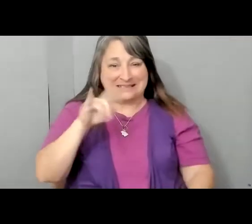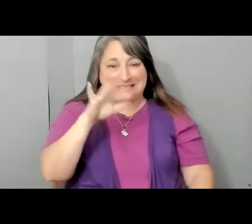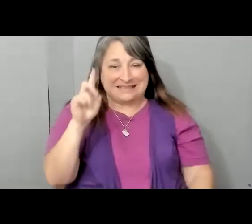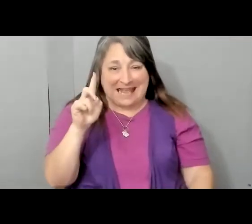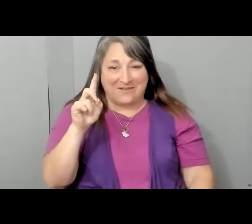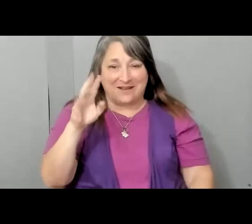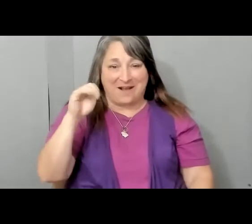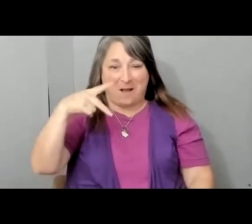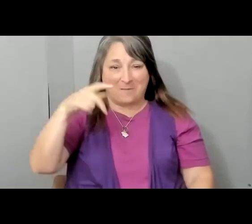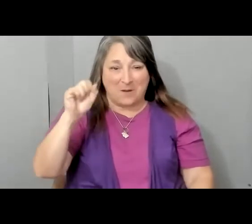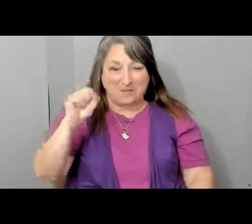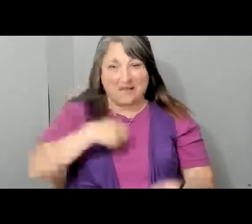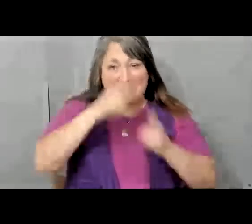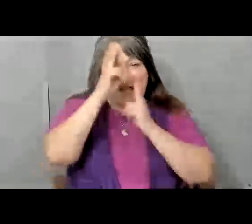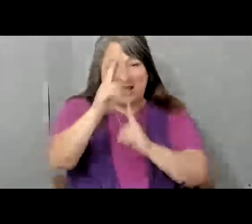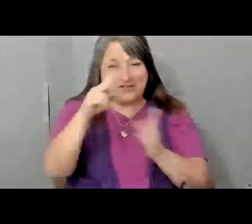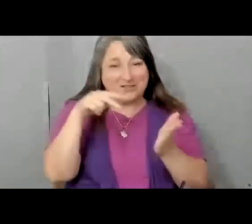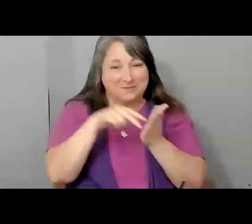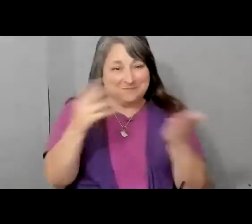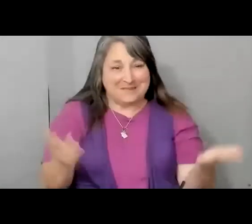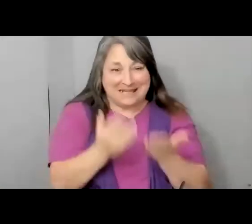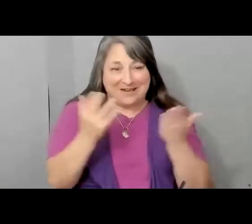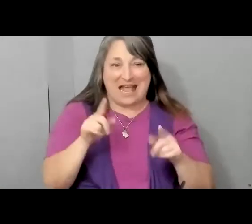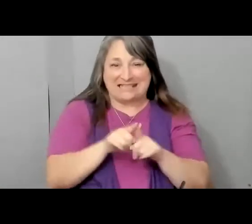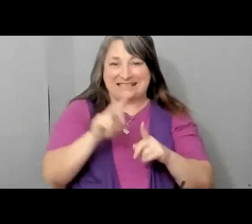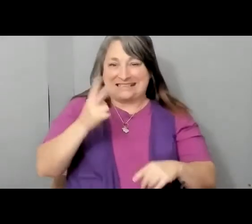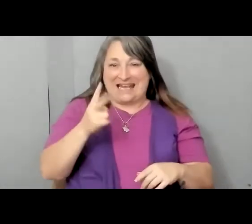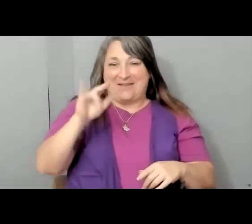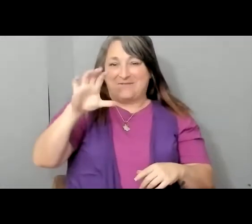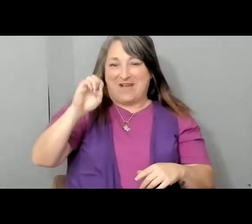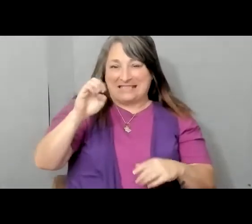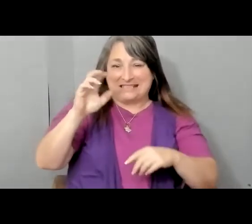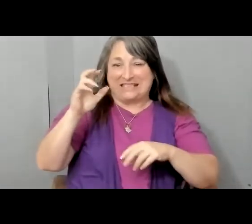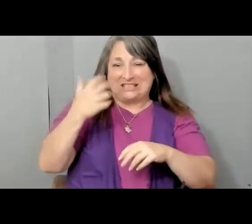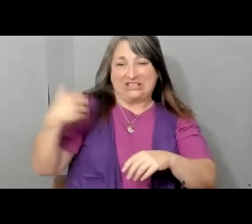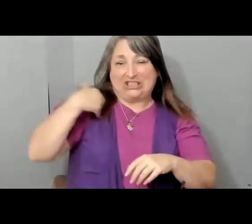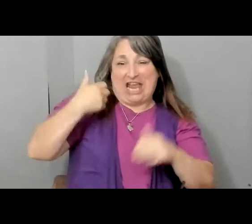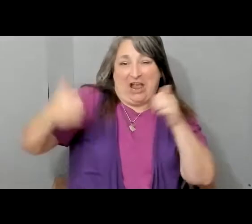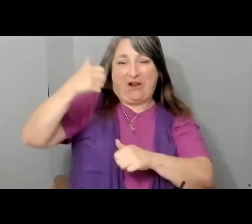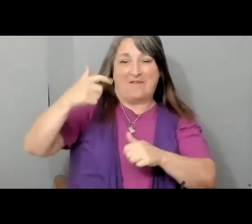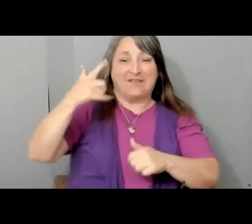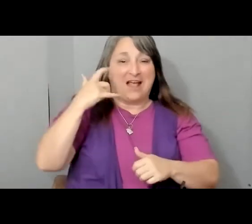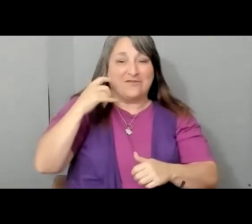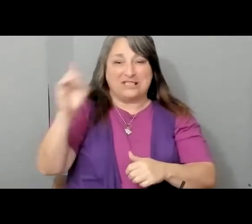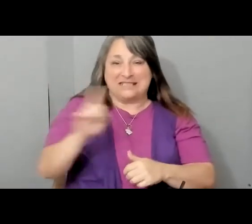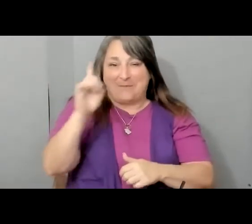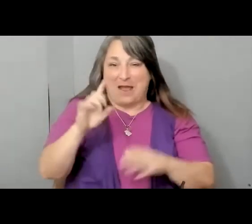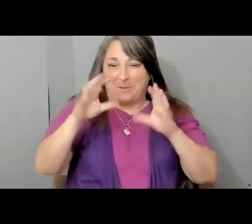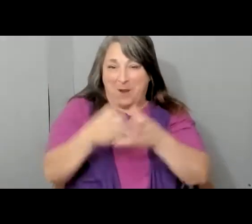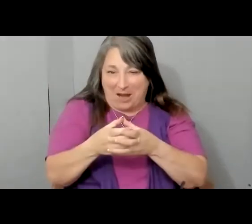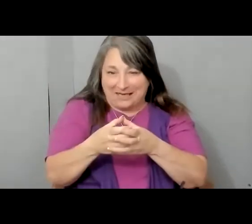honored to stand before you as the second vice chair of the California Democratic Party. Muy buenas tardes.